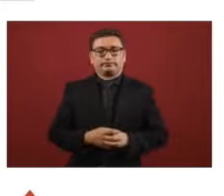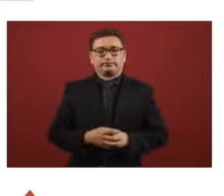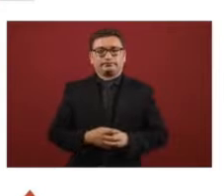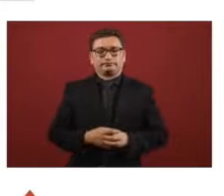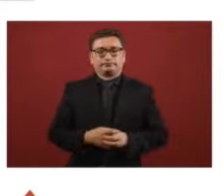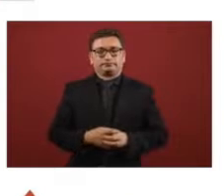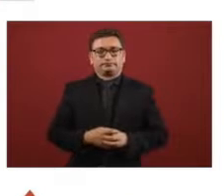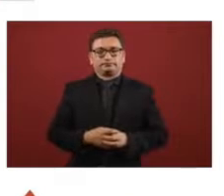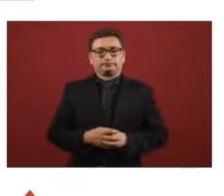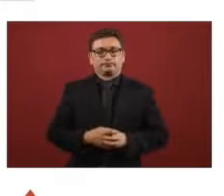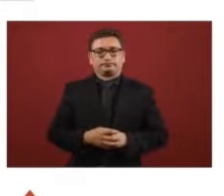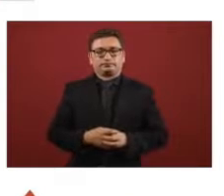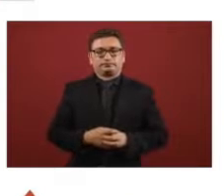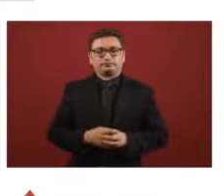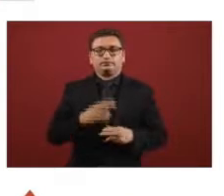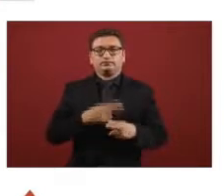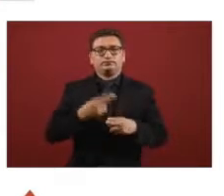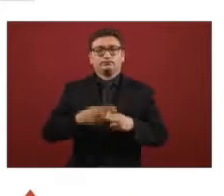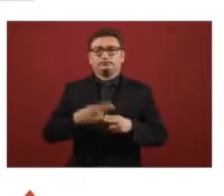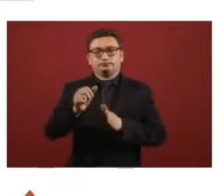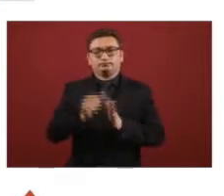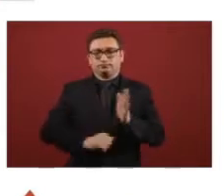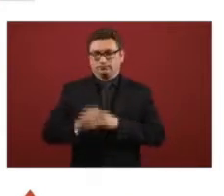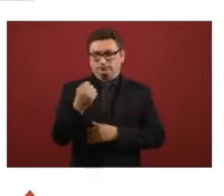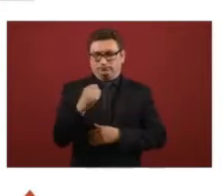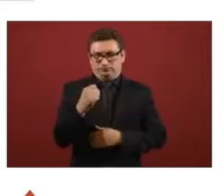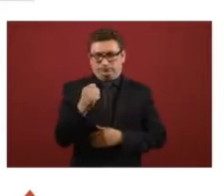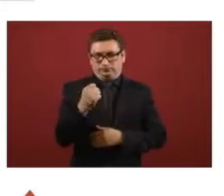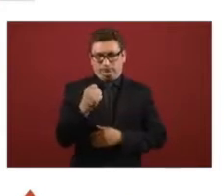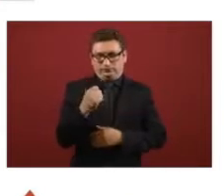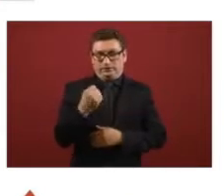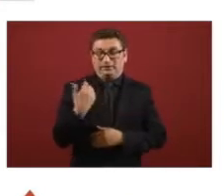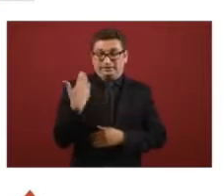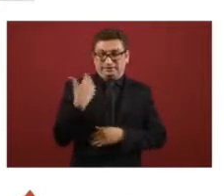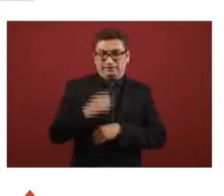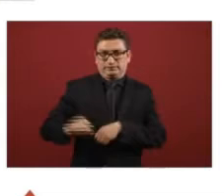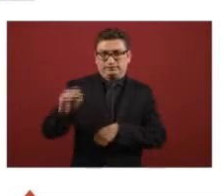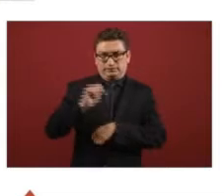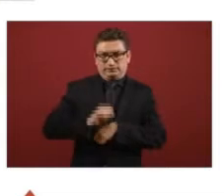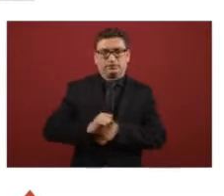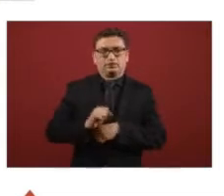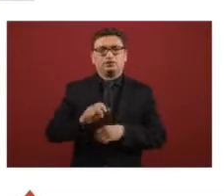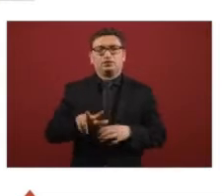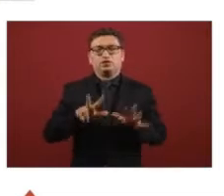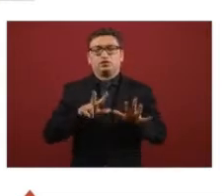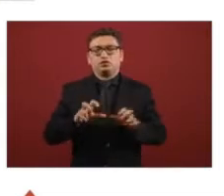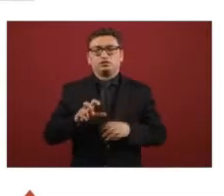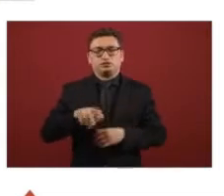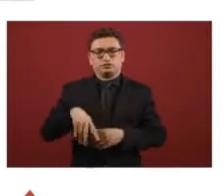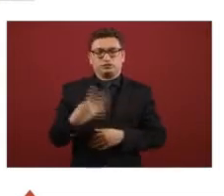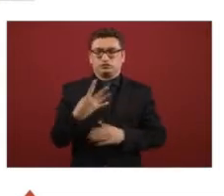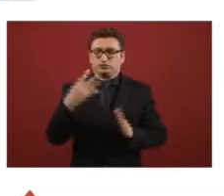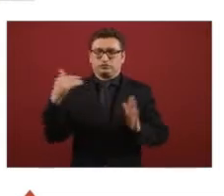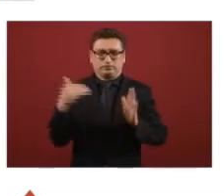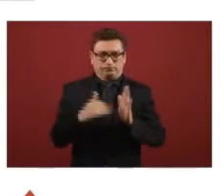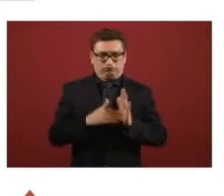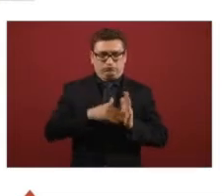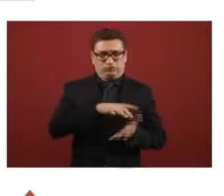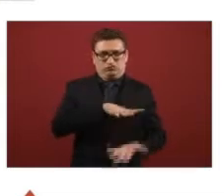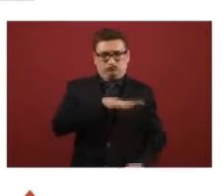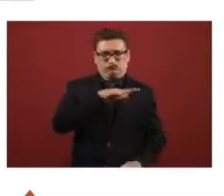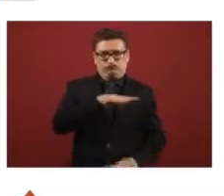up until reaching to the month of September in the month of September we had